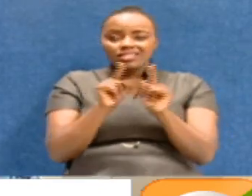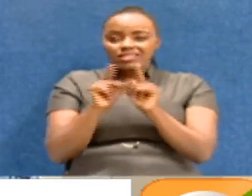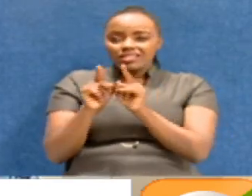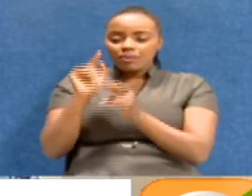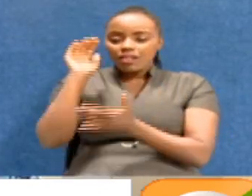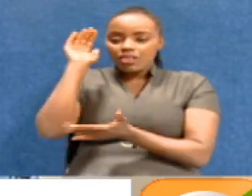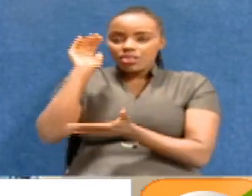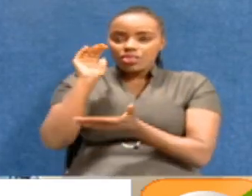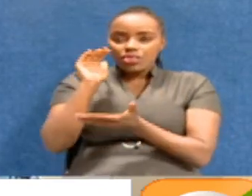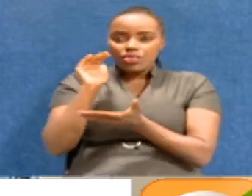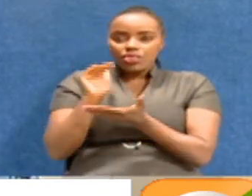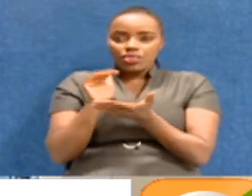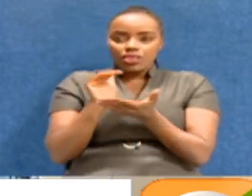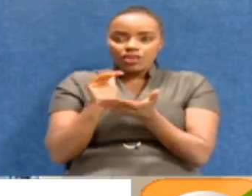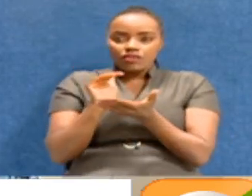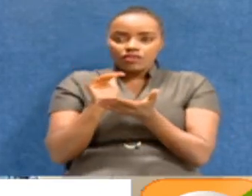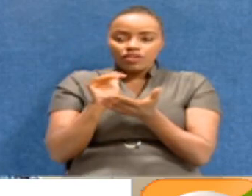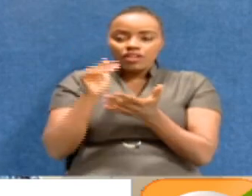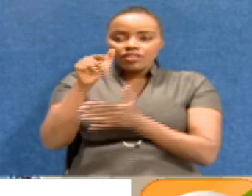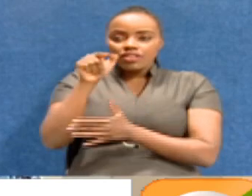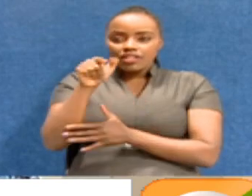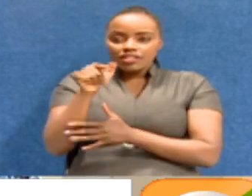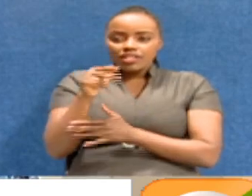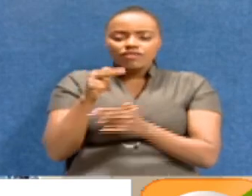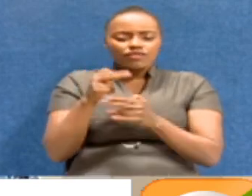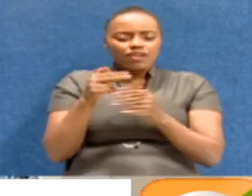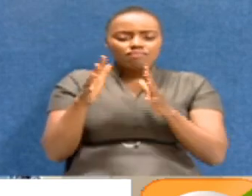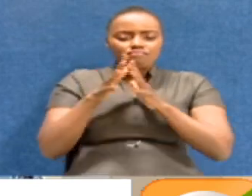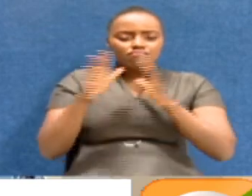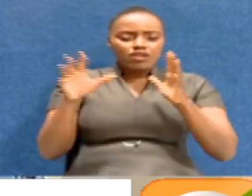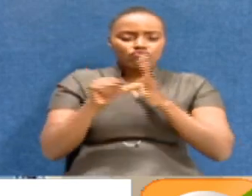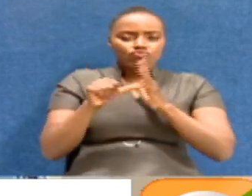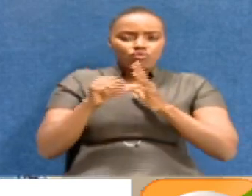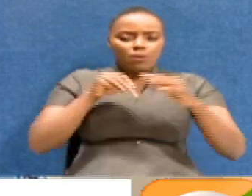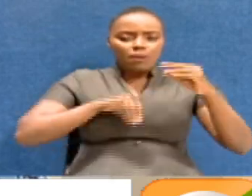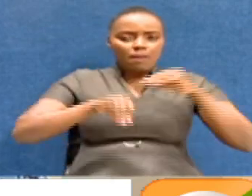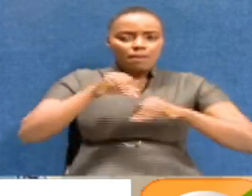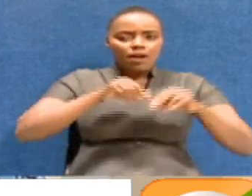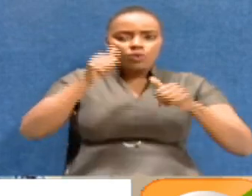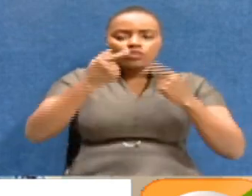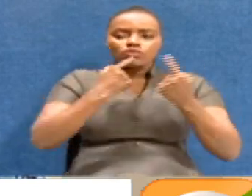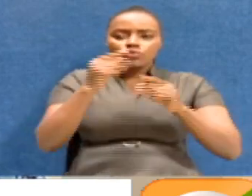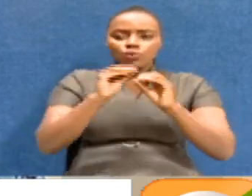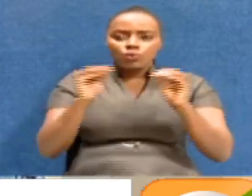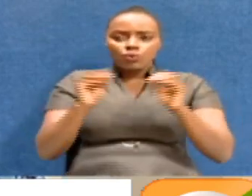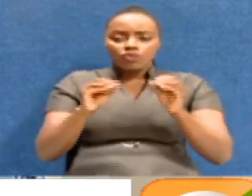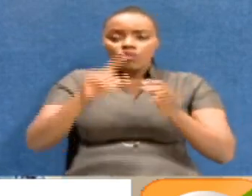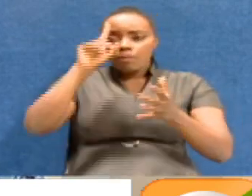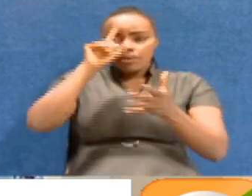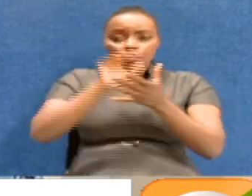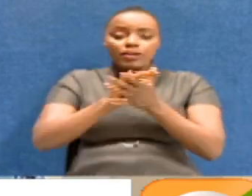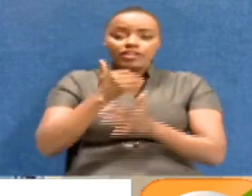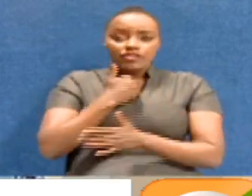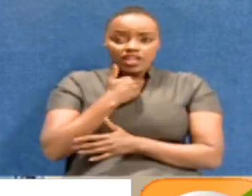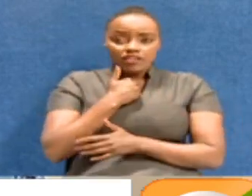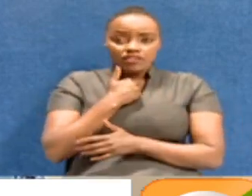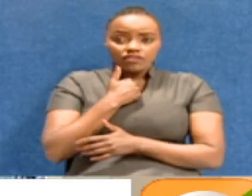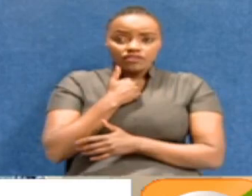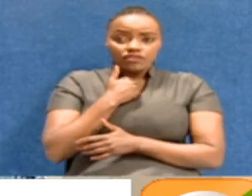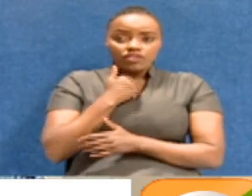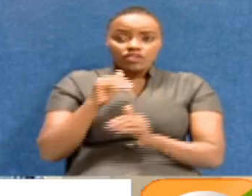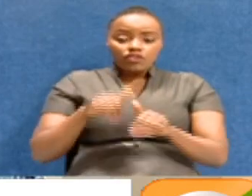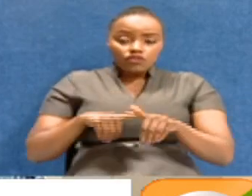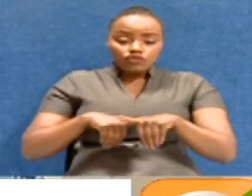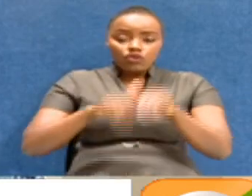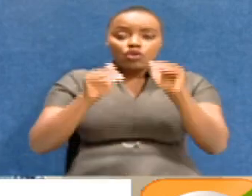reducing this big monkey called corruption that we all talk about, I highly believe by going